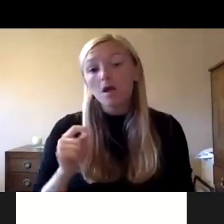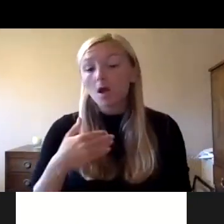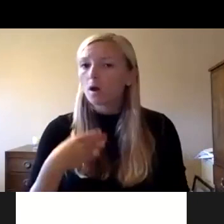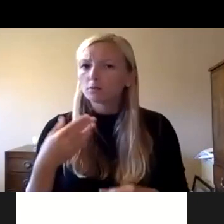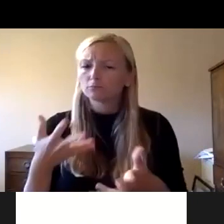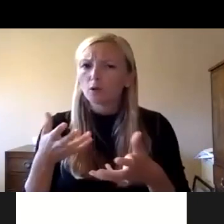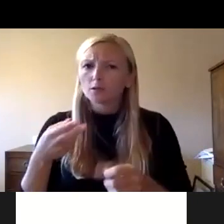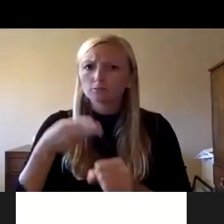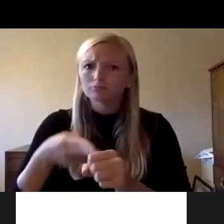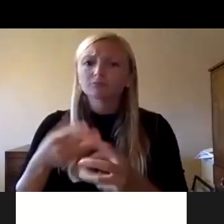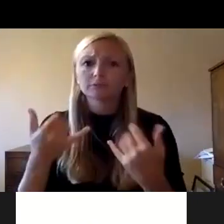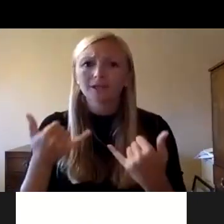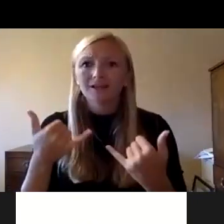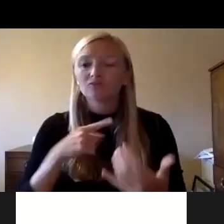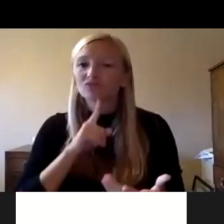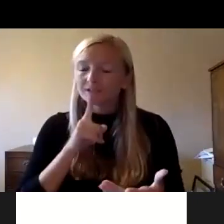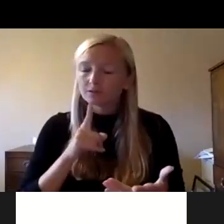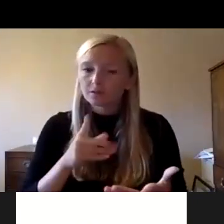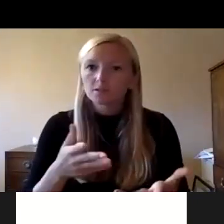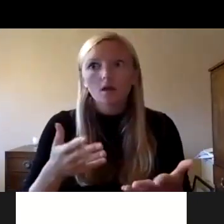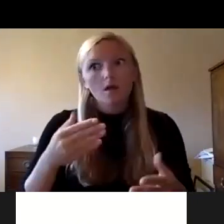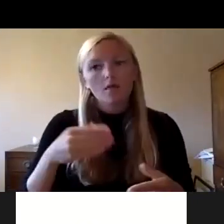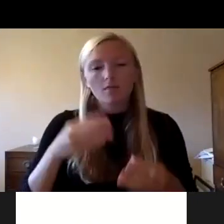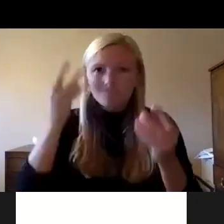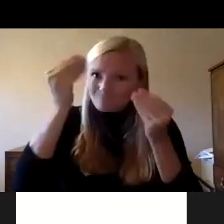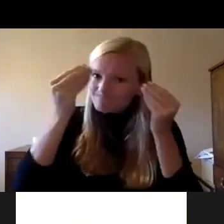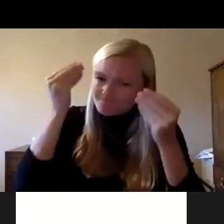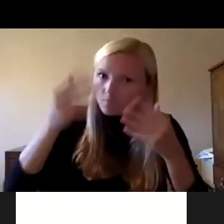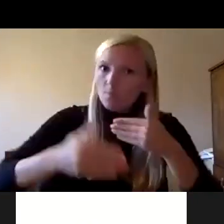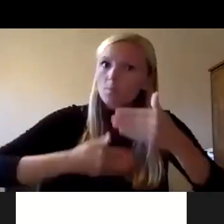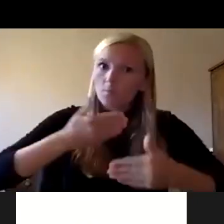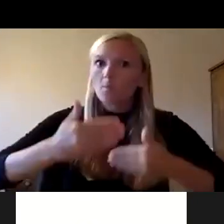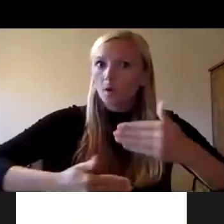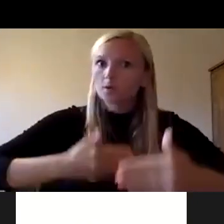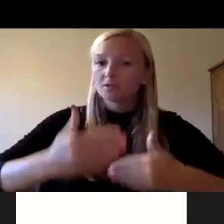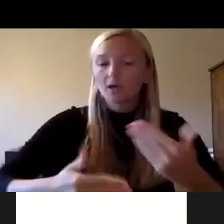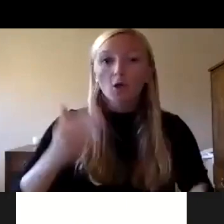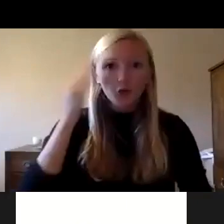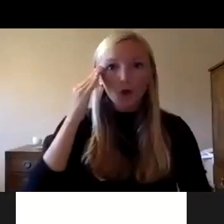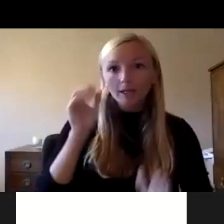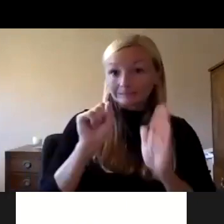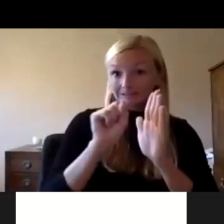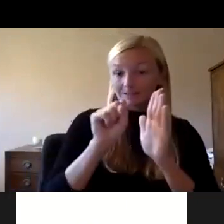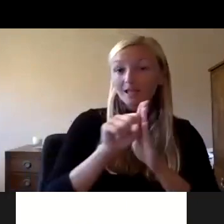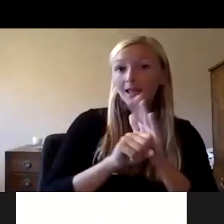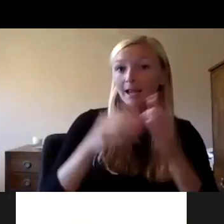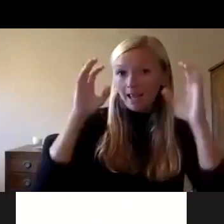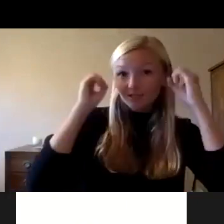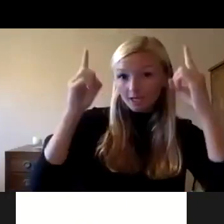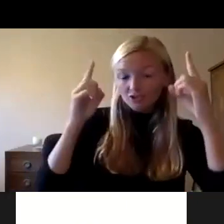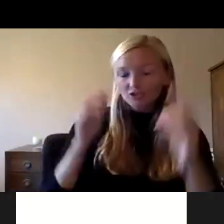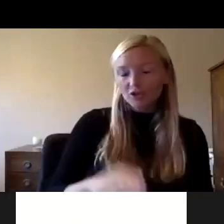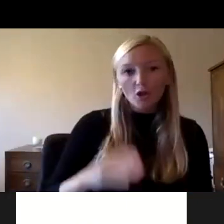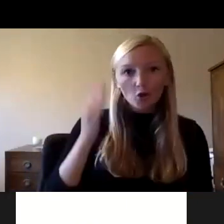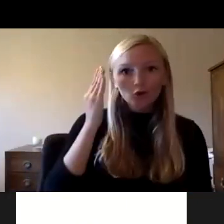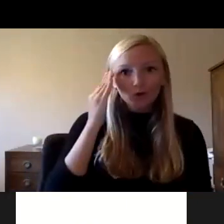assure you that this is going to be a thoughtful process knowing state ed i think you can all be um you won't be surprised